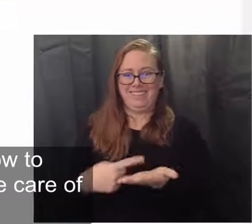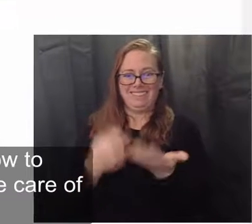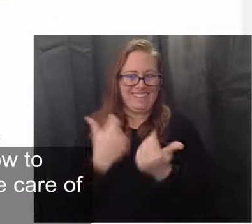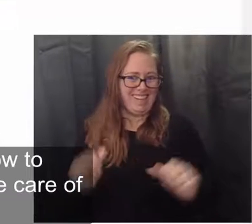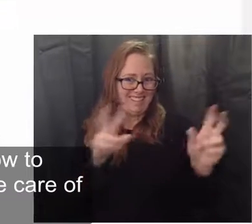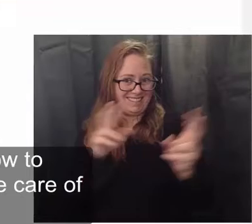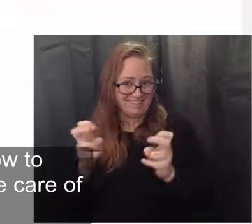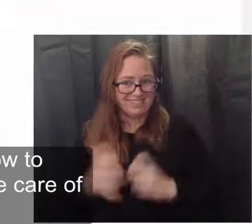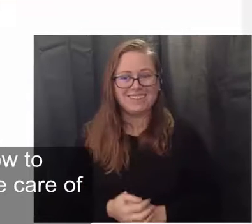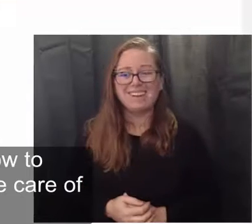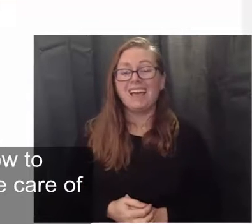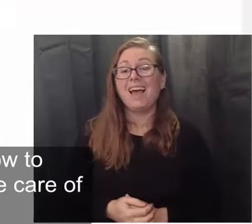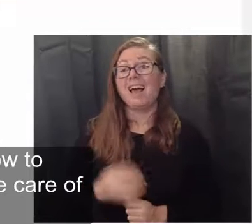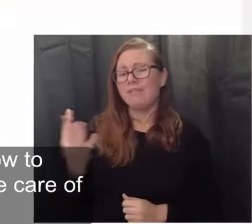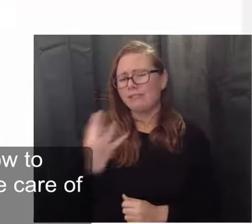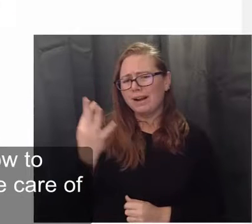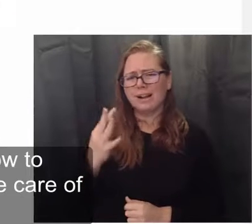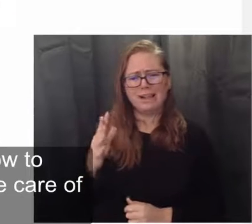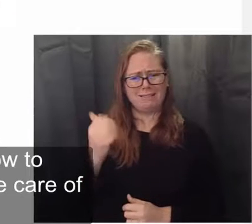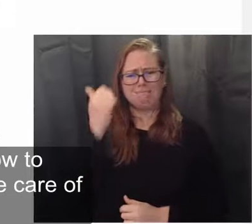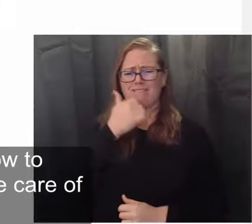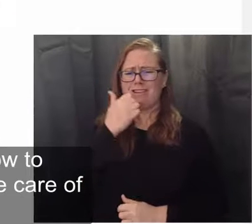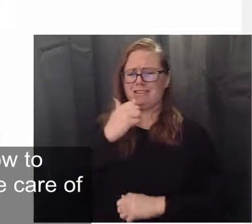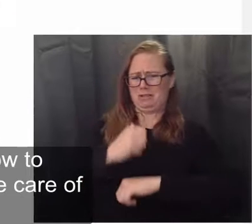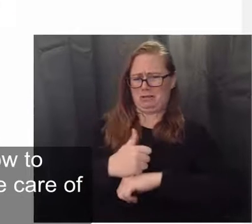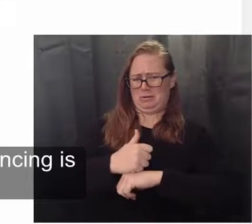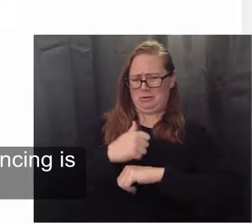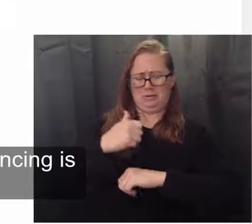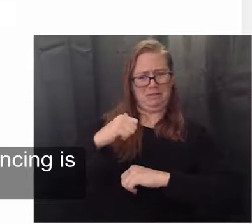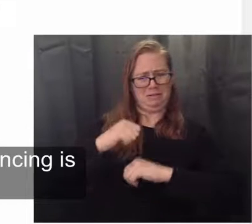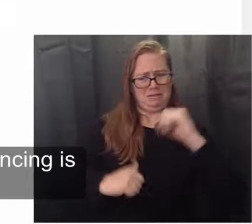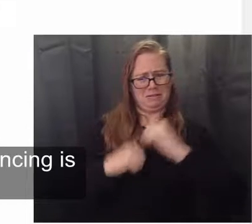to take care of ourselves during social isolation.